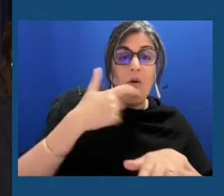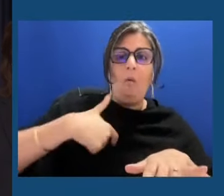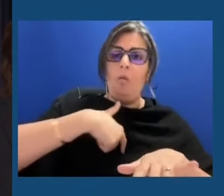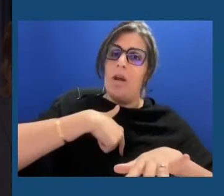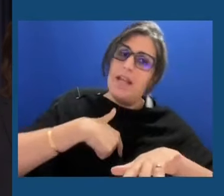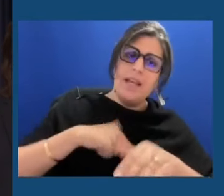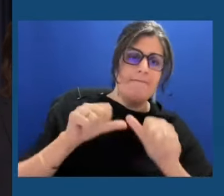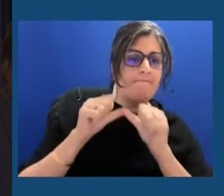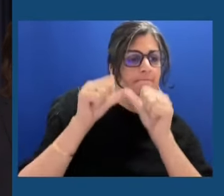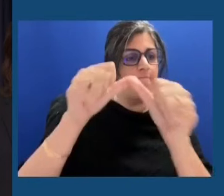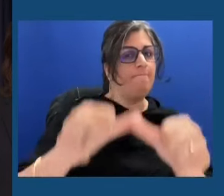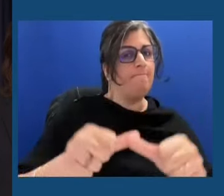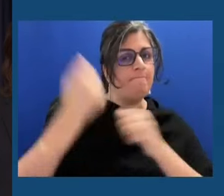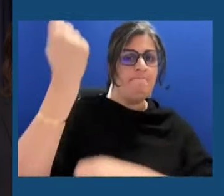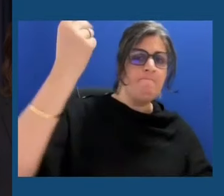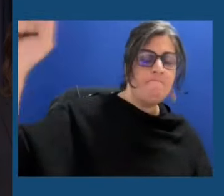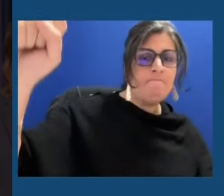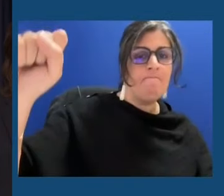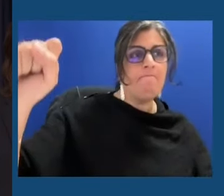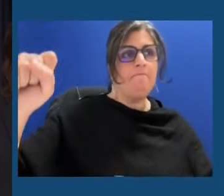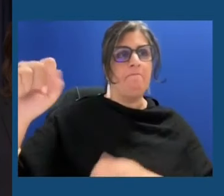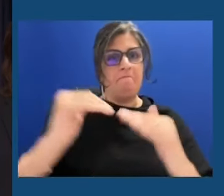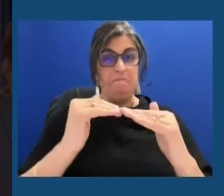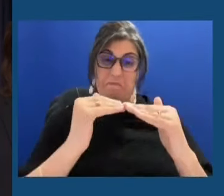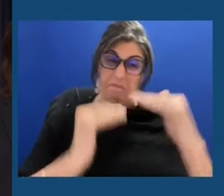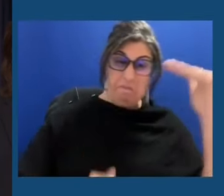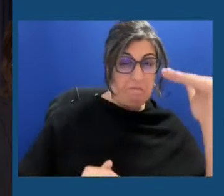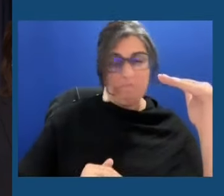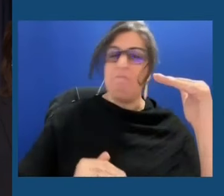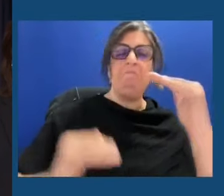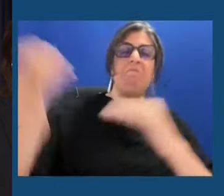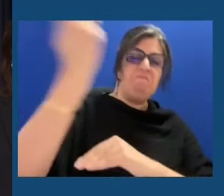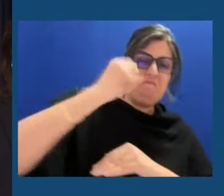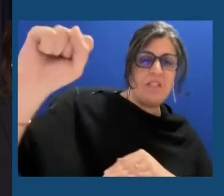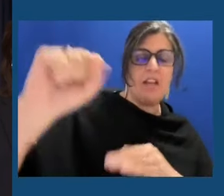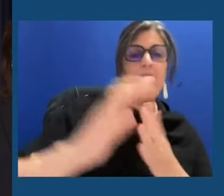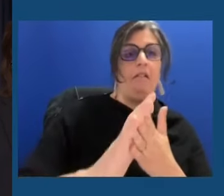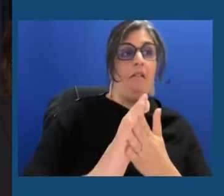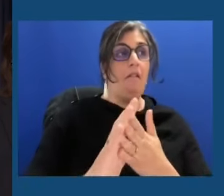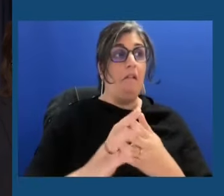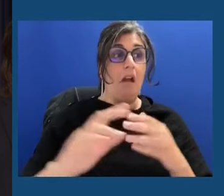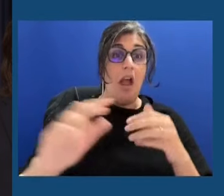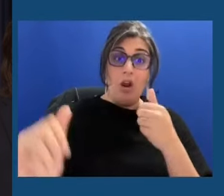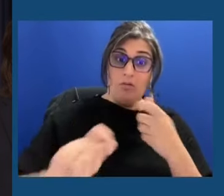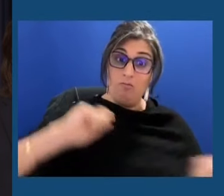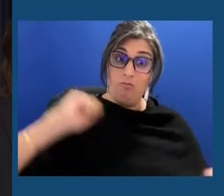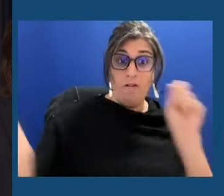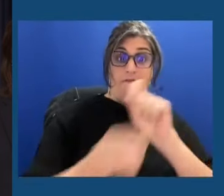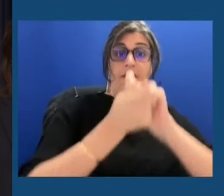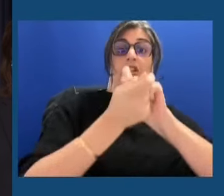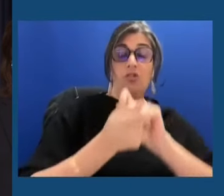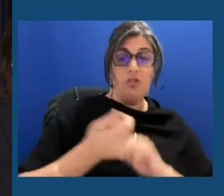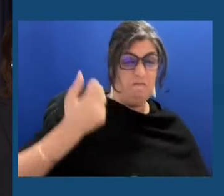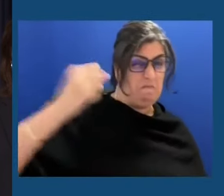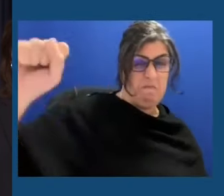in the face of injustice, revenge, or retribution.